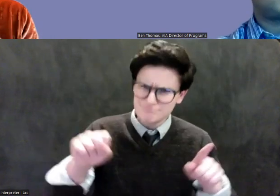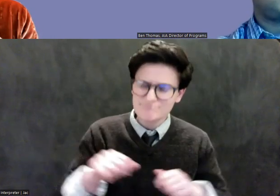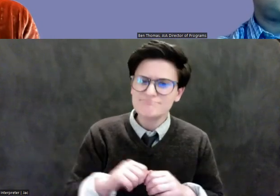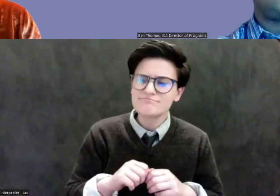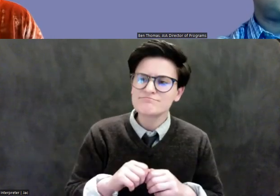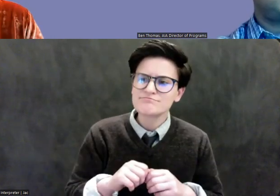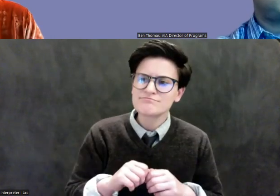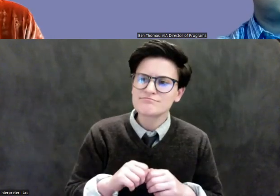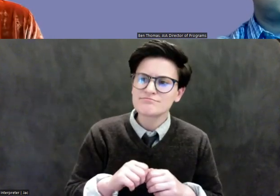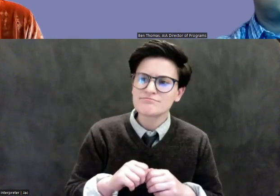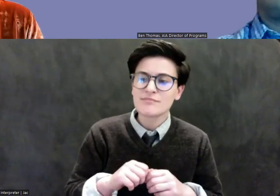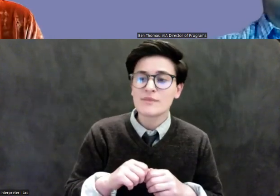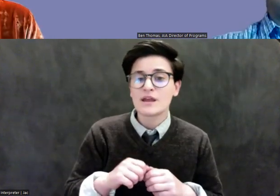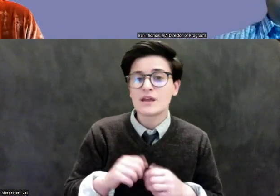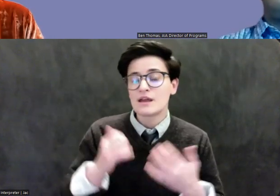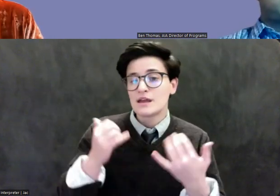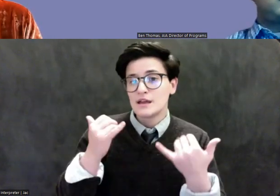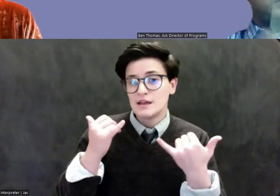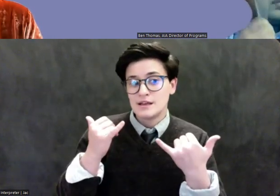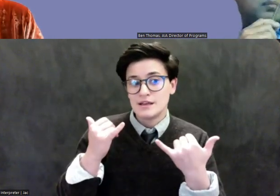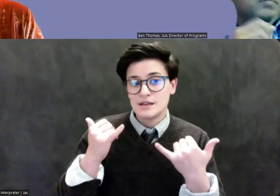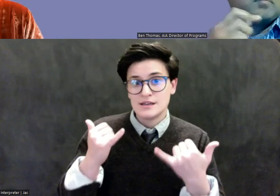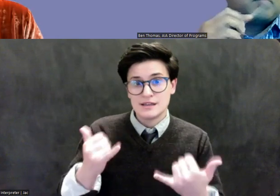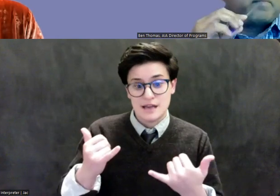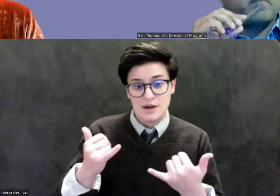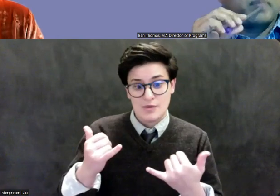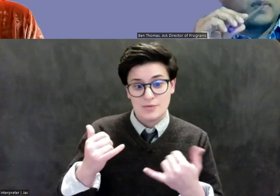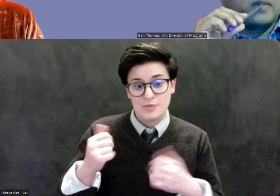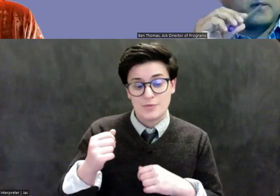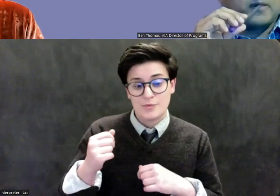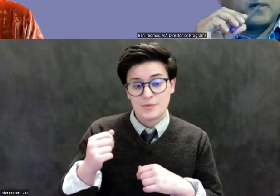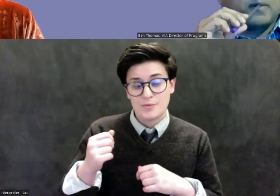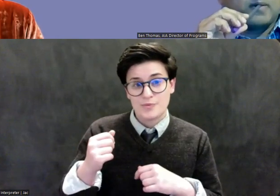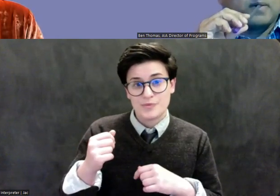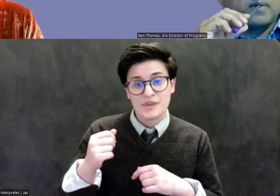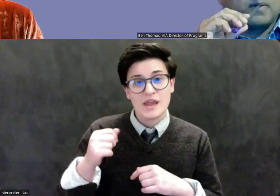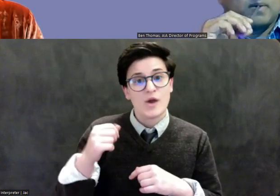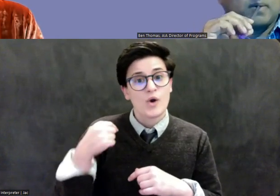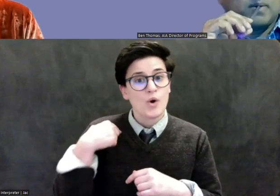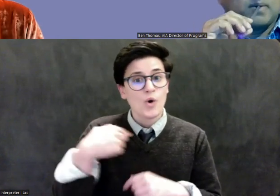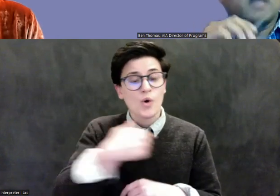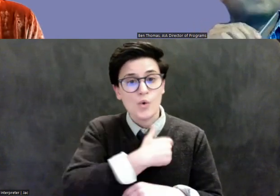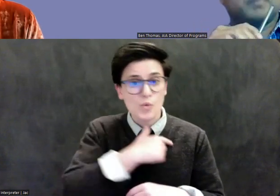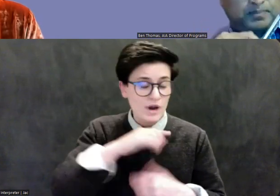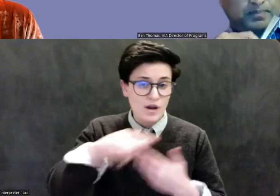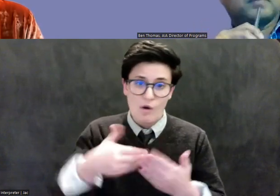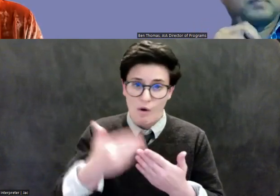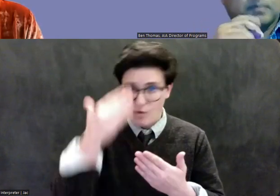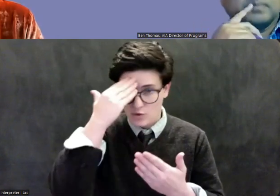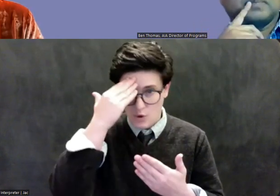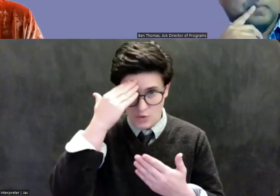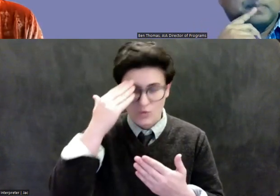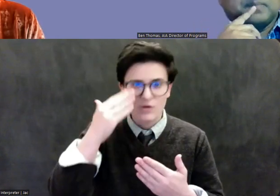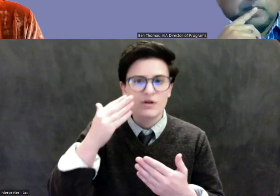the one hand, the trade is dwarfing anything that happened in the past. No one denies that antiquities have been traded for millennia. There was a thriving art